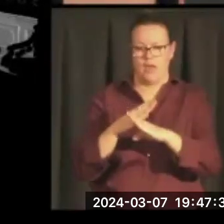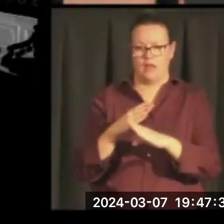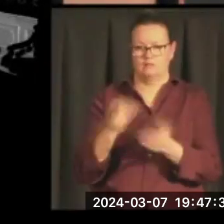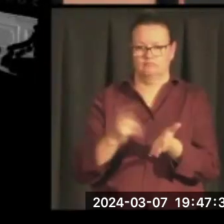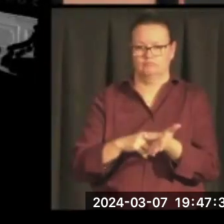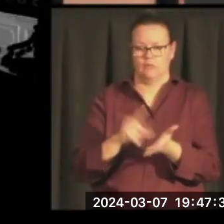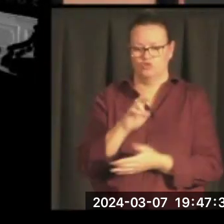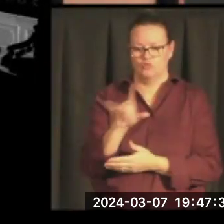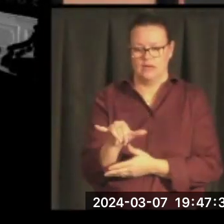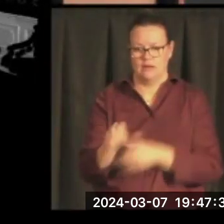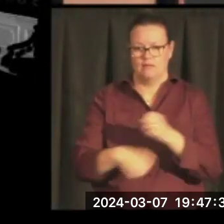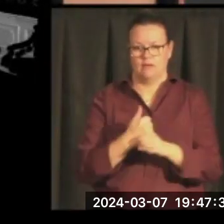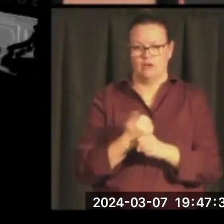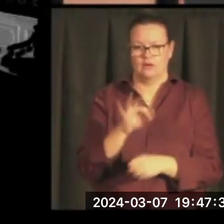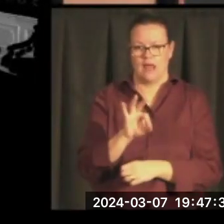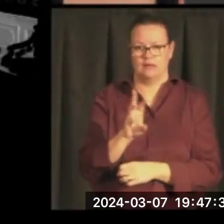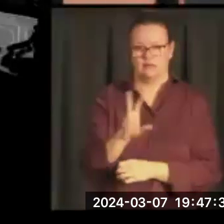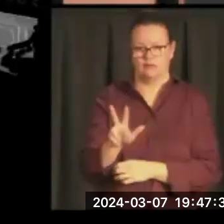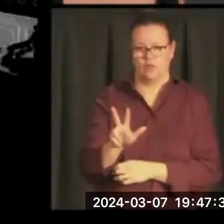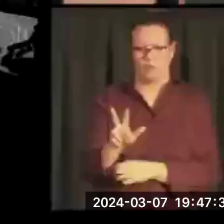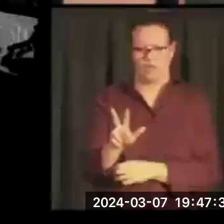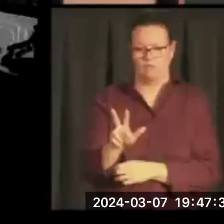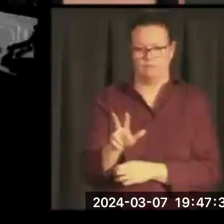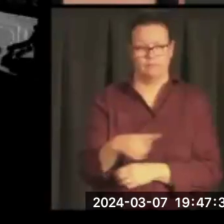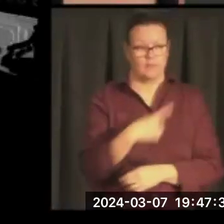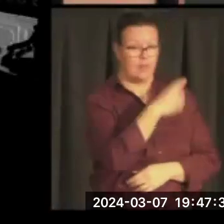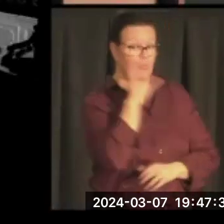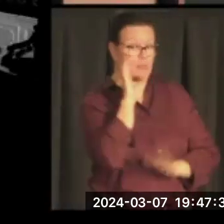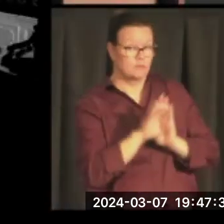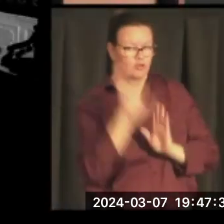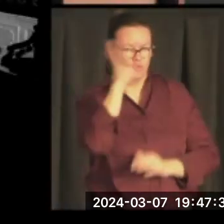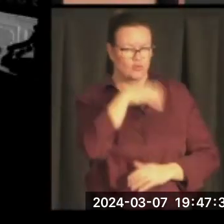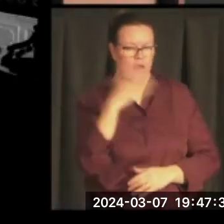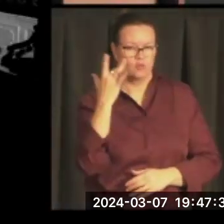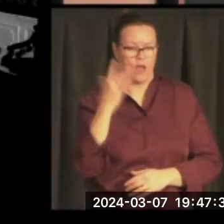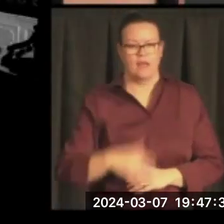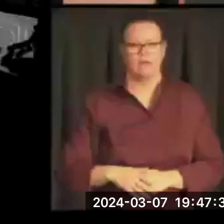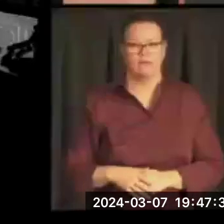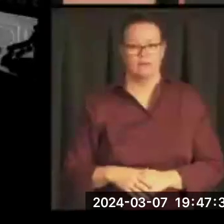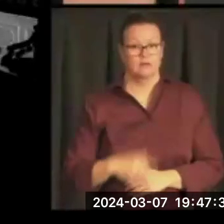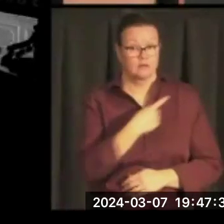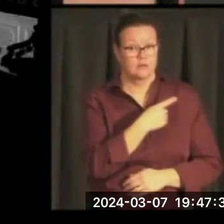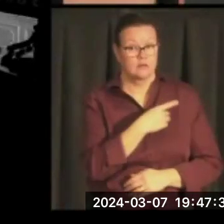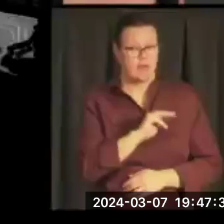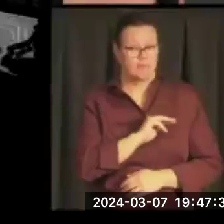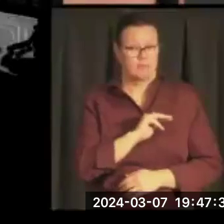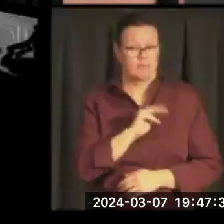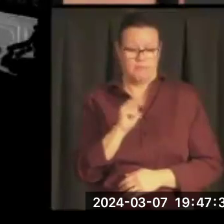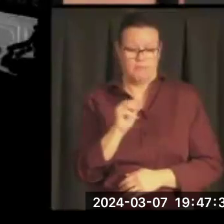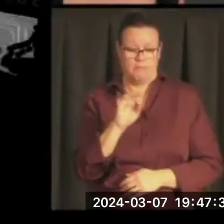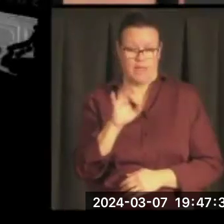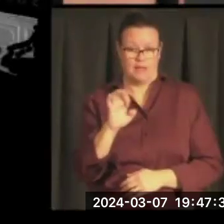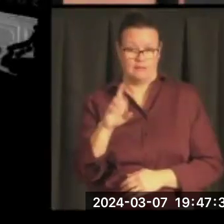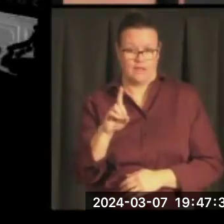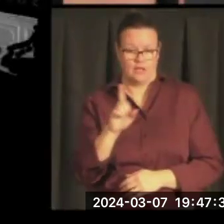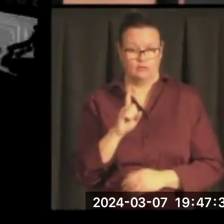What's unusual about this picture, and I'll talk about this in just a moment, is that Mansfield is actually in it. He's off to the